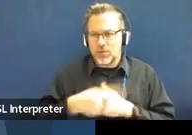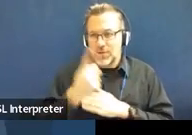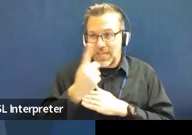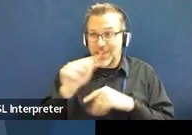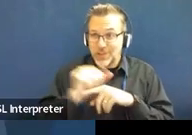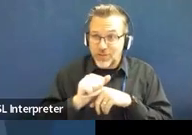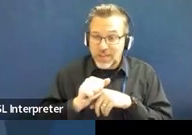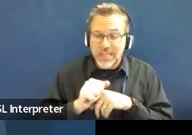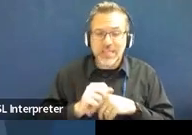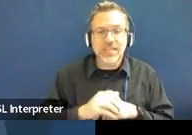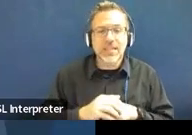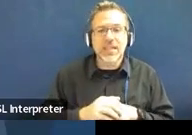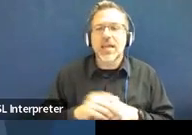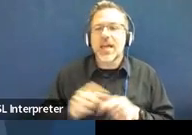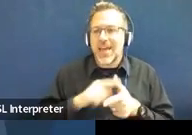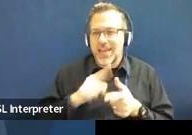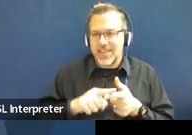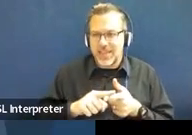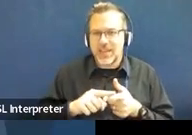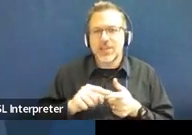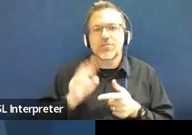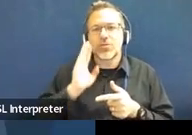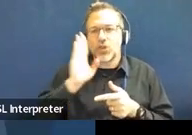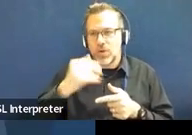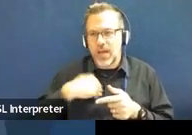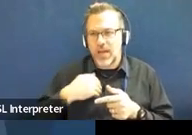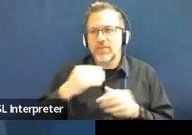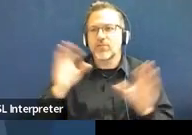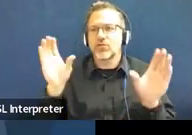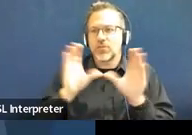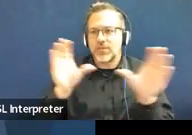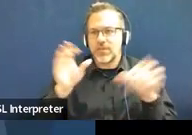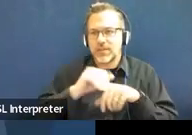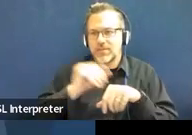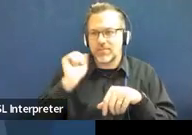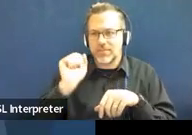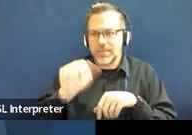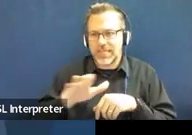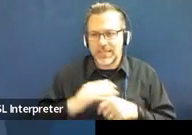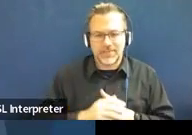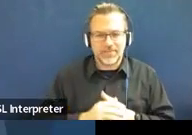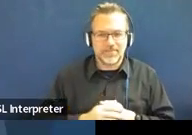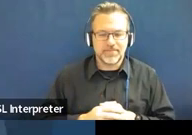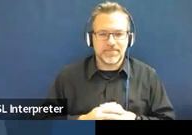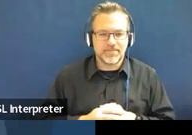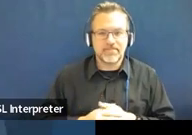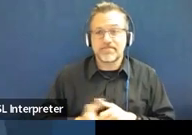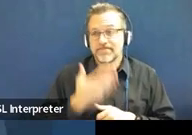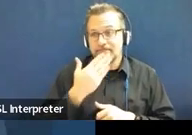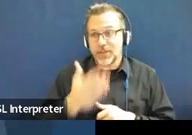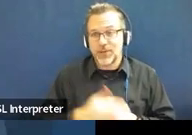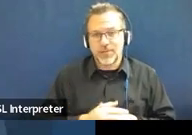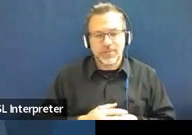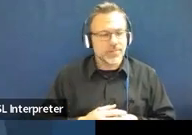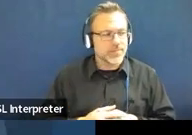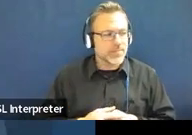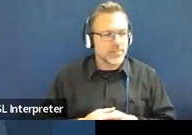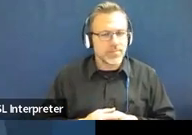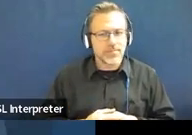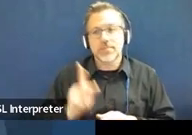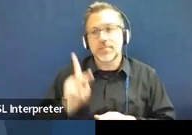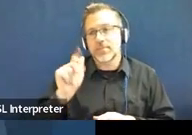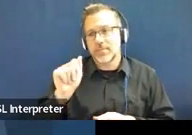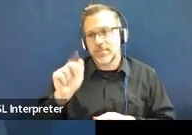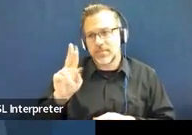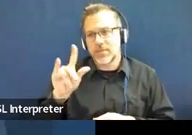your email and you'll get a contact hour certificate sent to you. Thank you. And as Carly said,